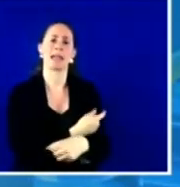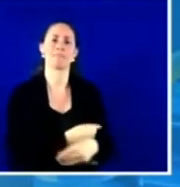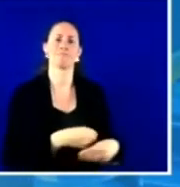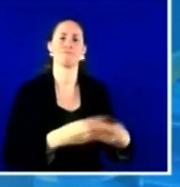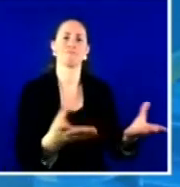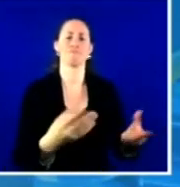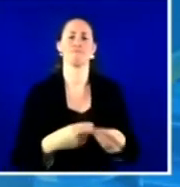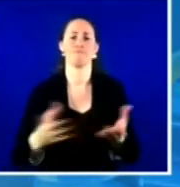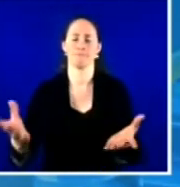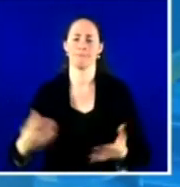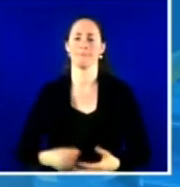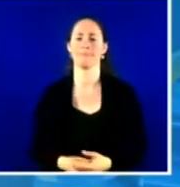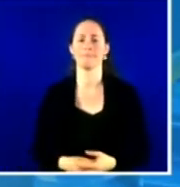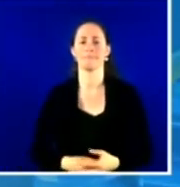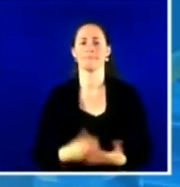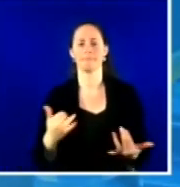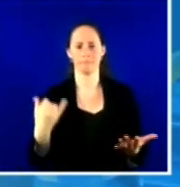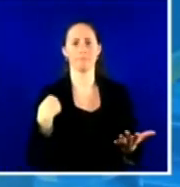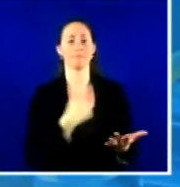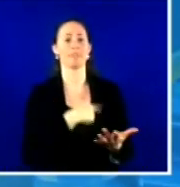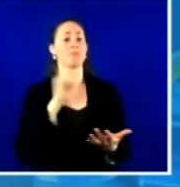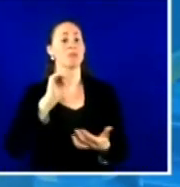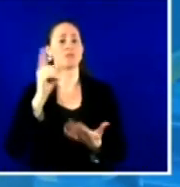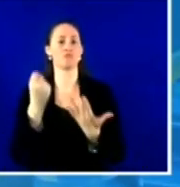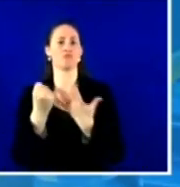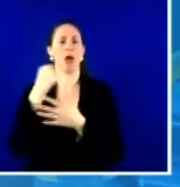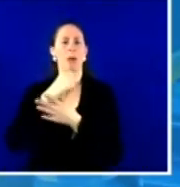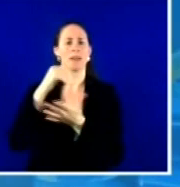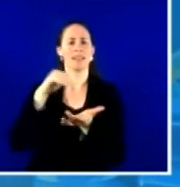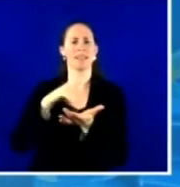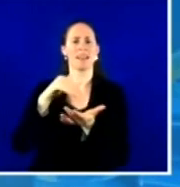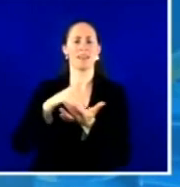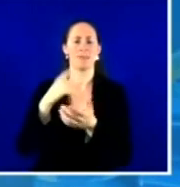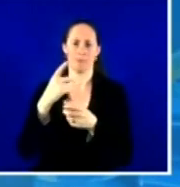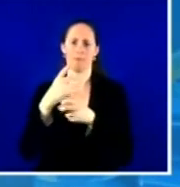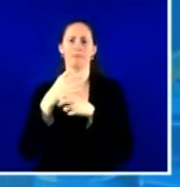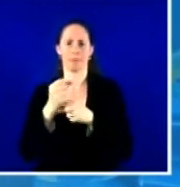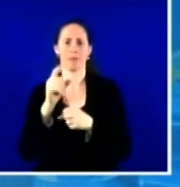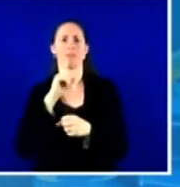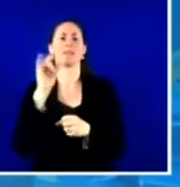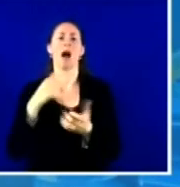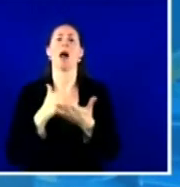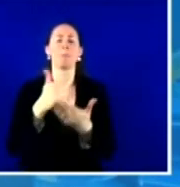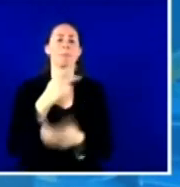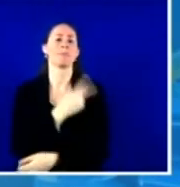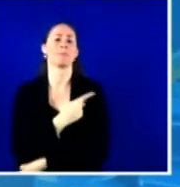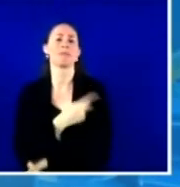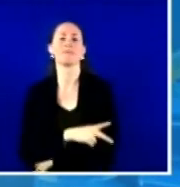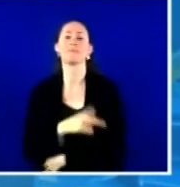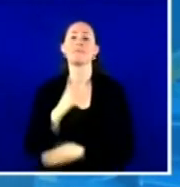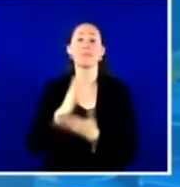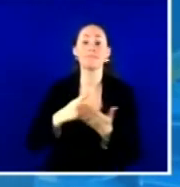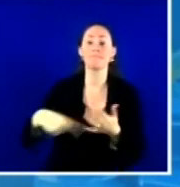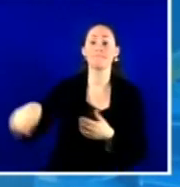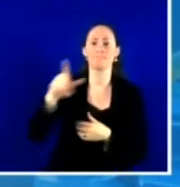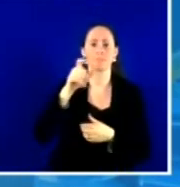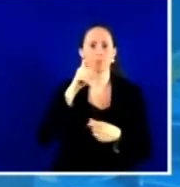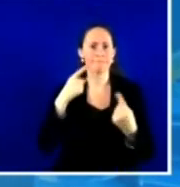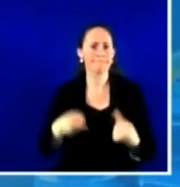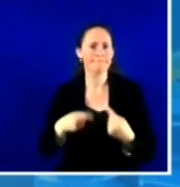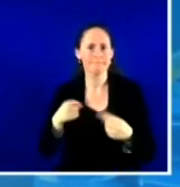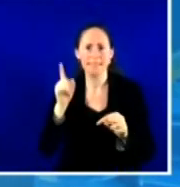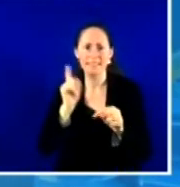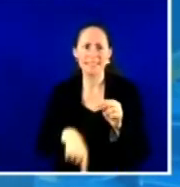extremely helpful for our patients, particularly those who are unable to access vaccines at the retail sites